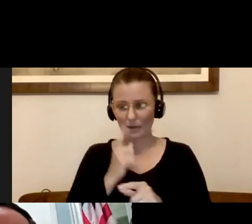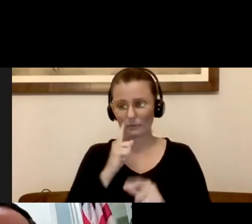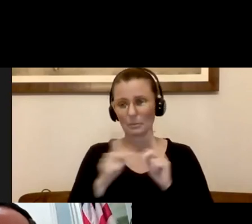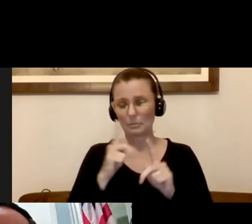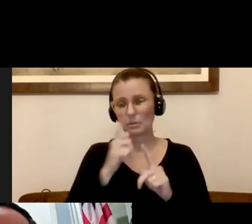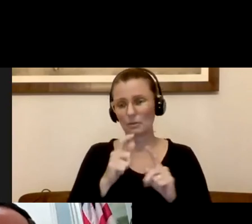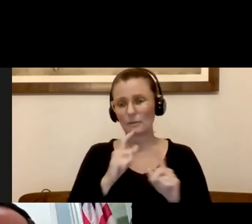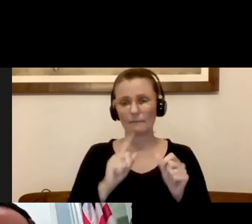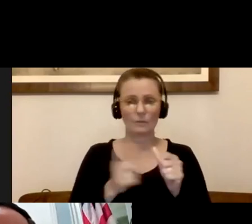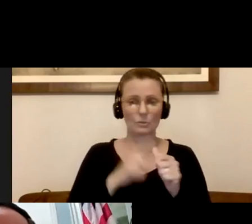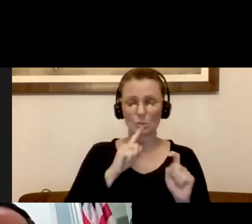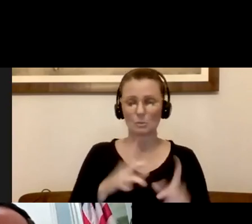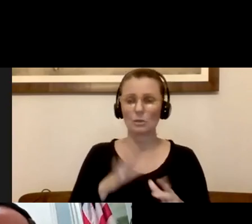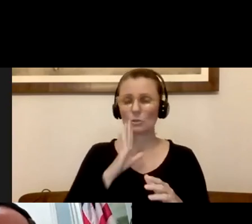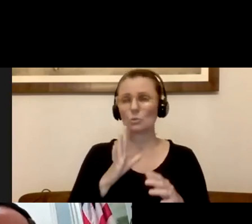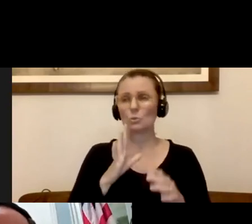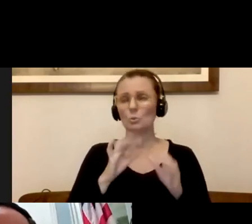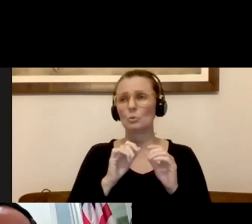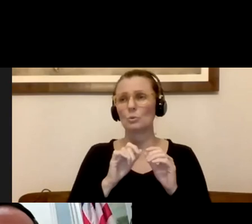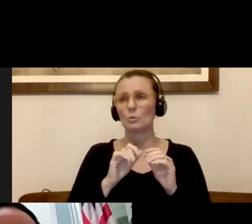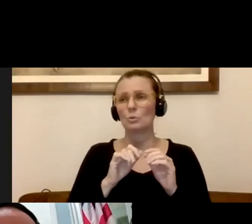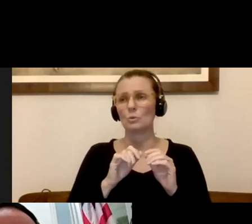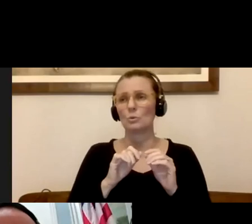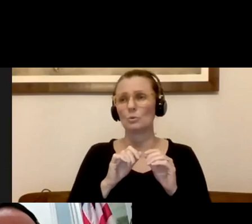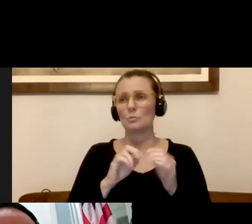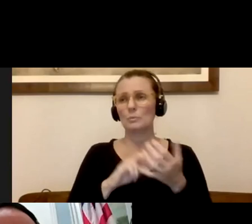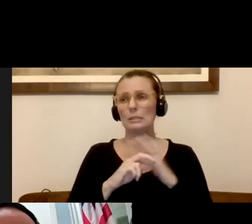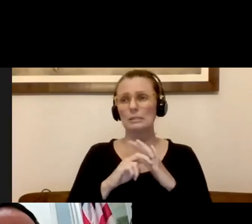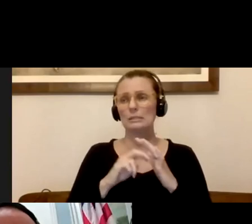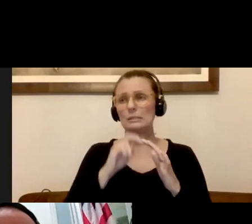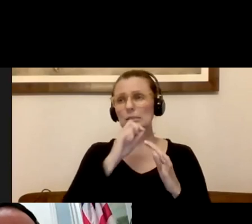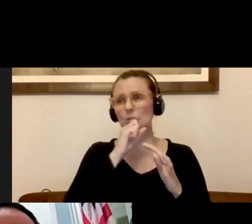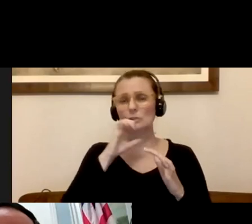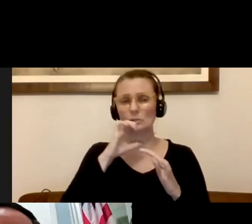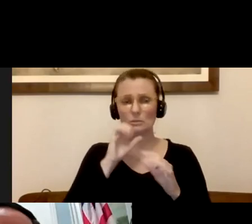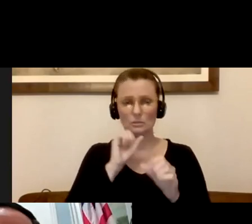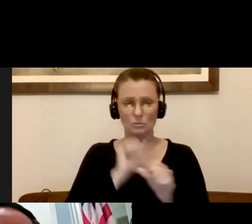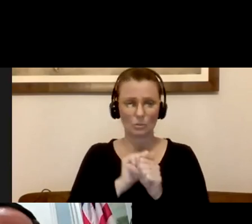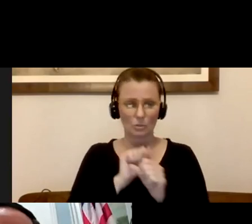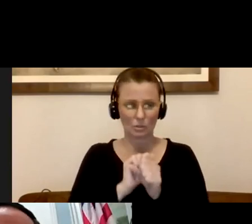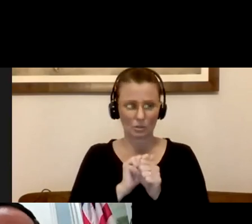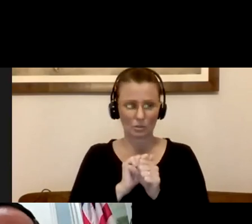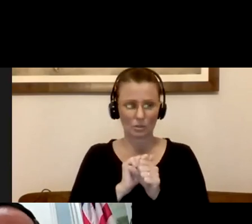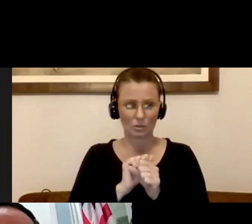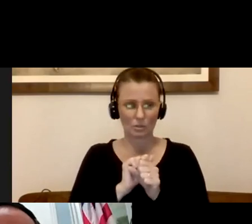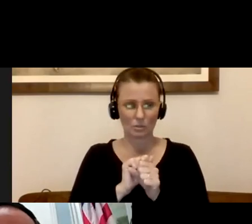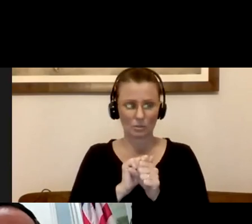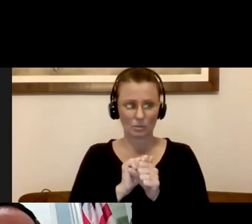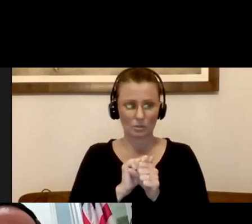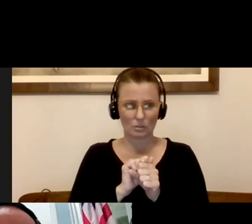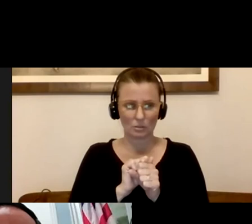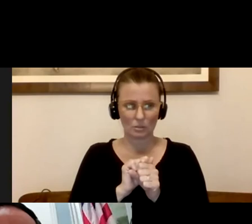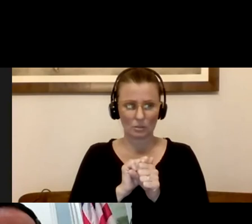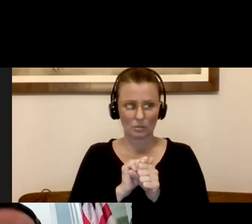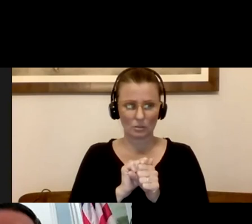next wave of workers to relieve seniors, uh, of that responsibility? Doug, you have any comments? I know this is a big issue and